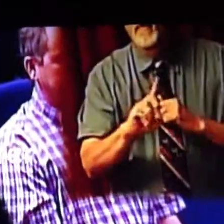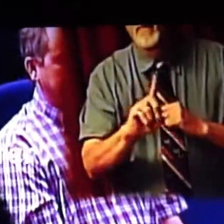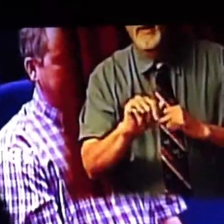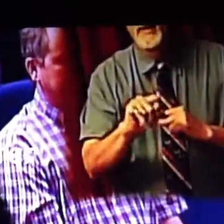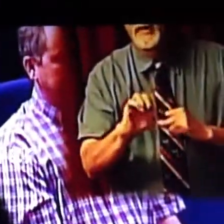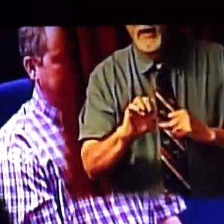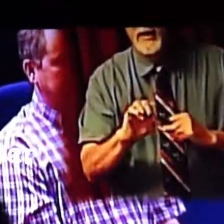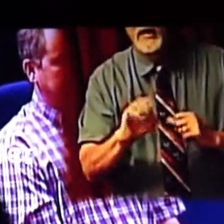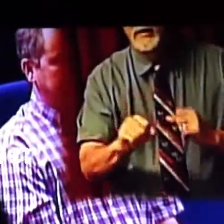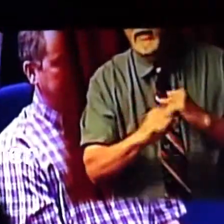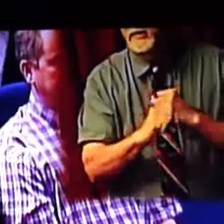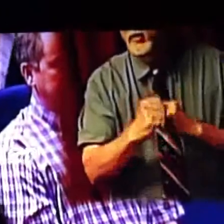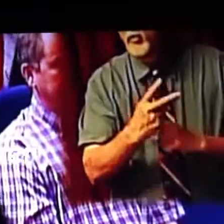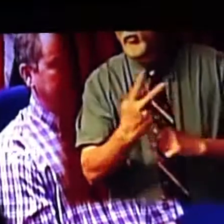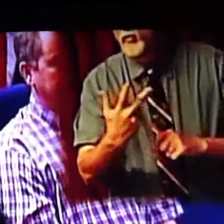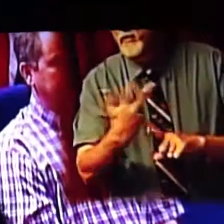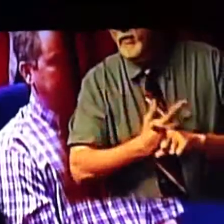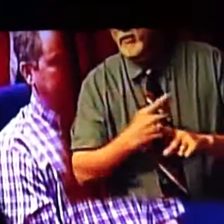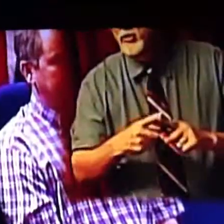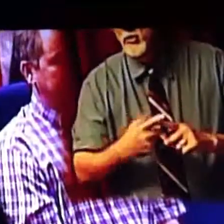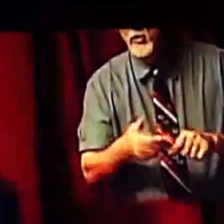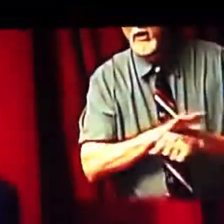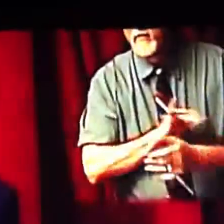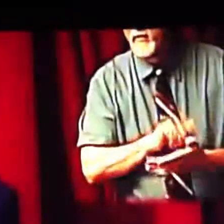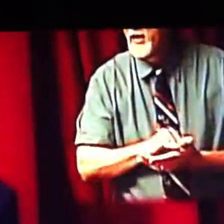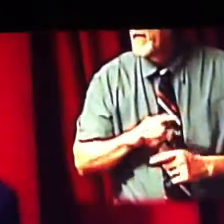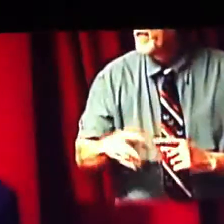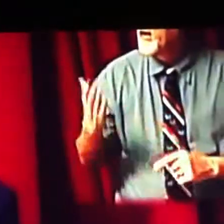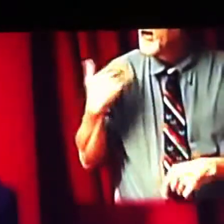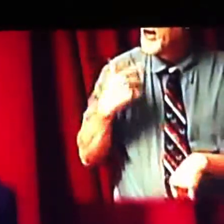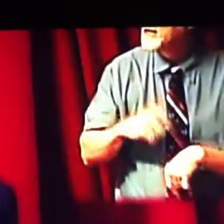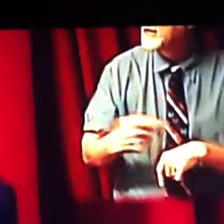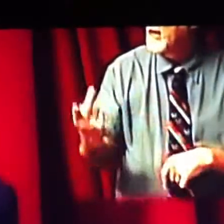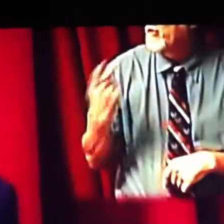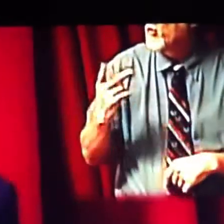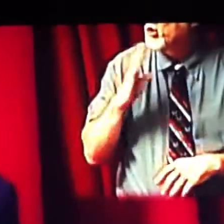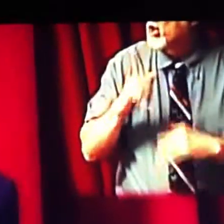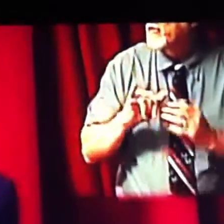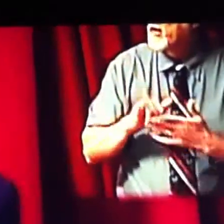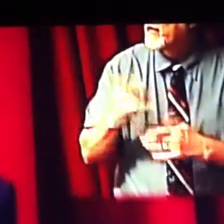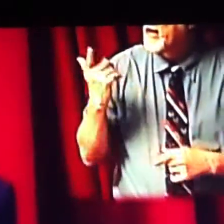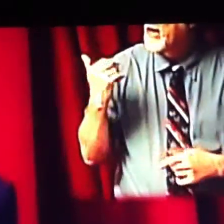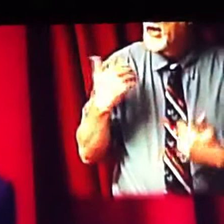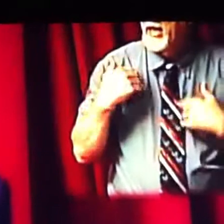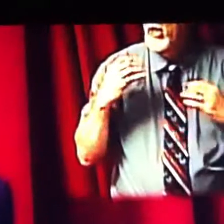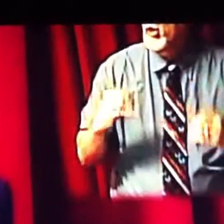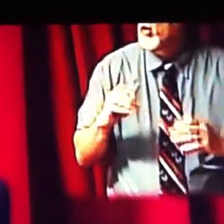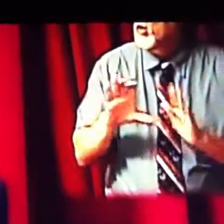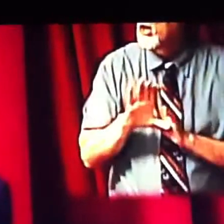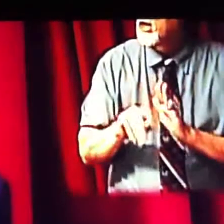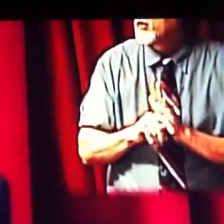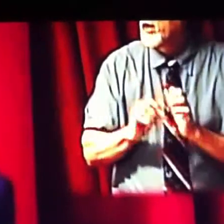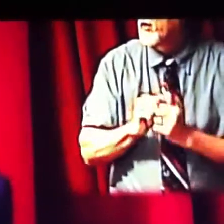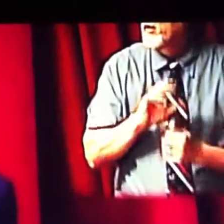contract for two or three months to cover that period. Last time you and I talked about this last year, we didn't have a contract with MMR,